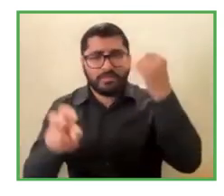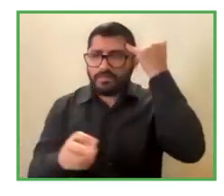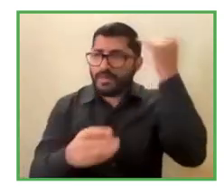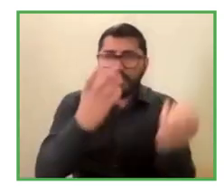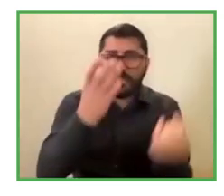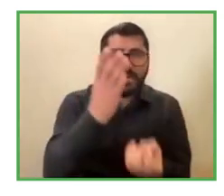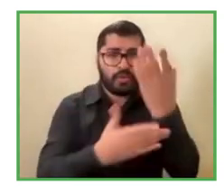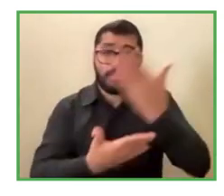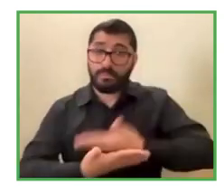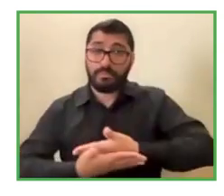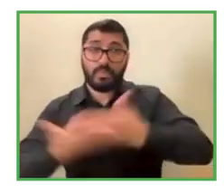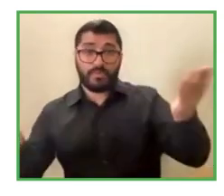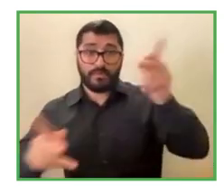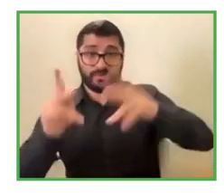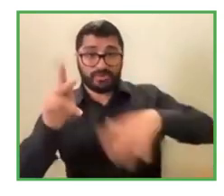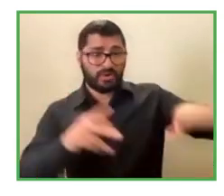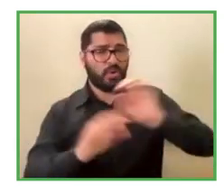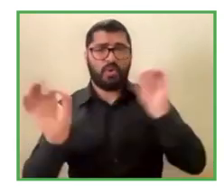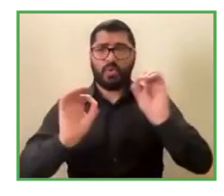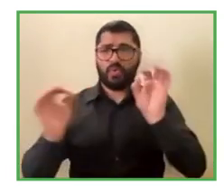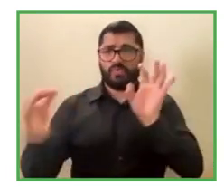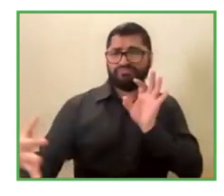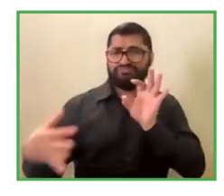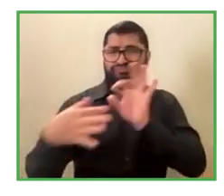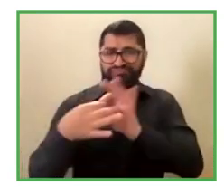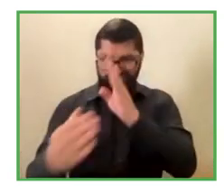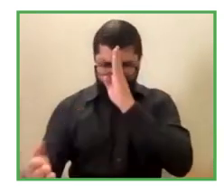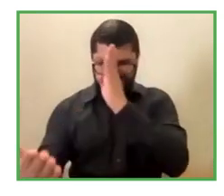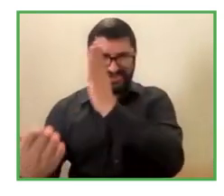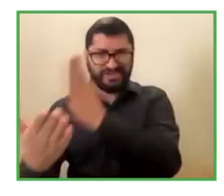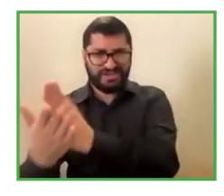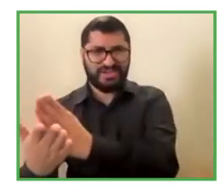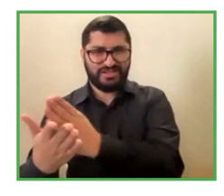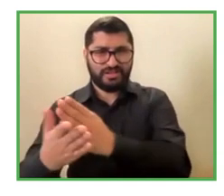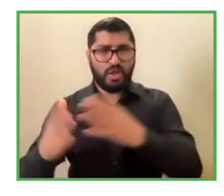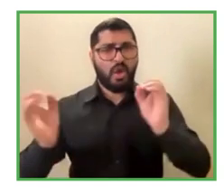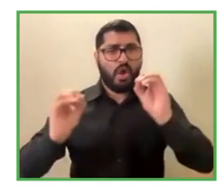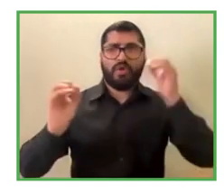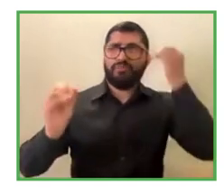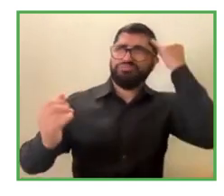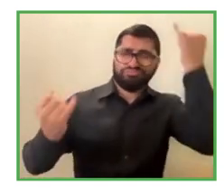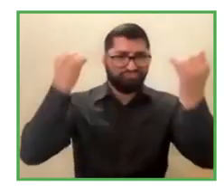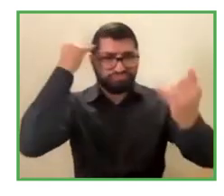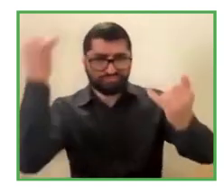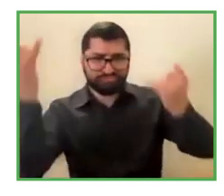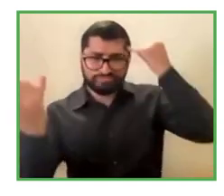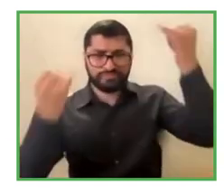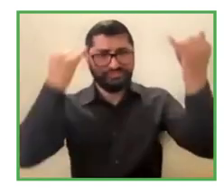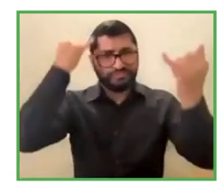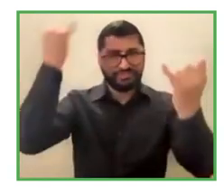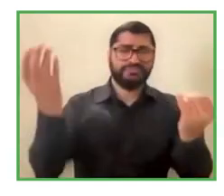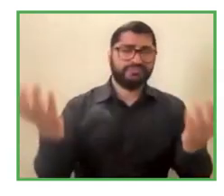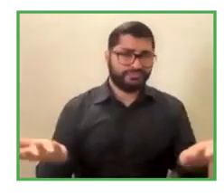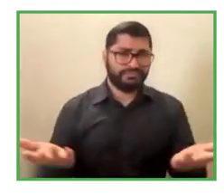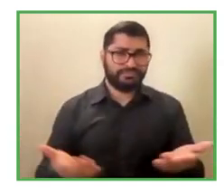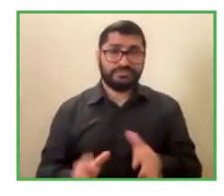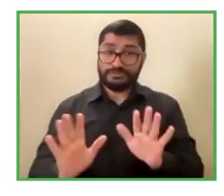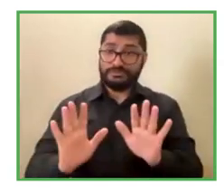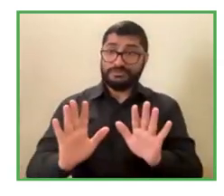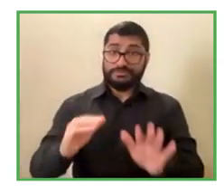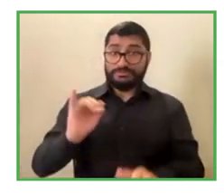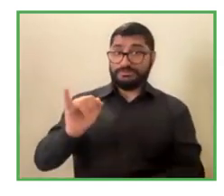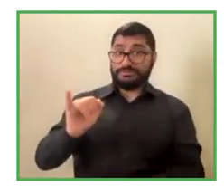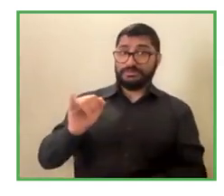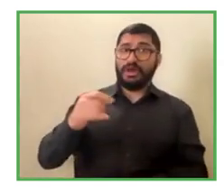related initiatives. However, you know, we do have Wipro Cares as our CSR wing. So